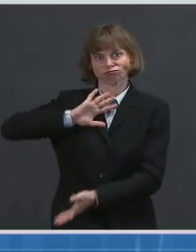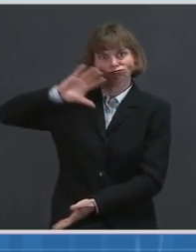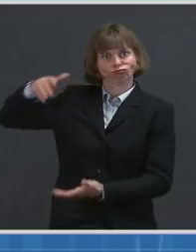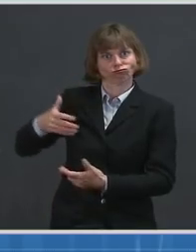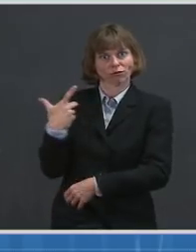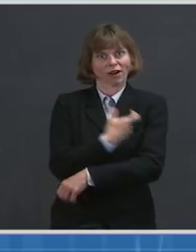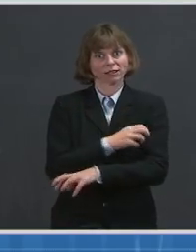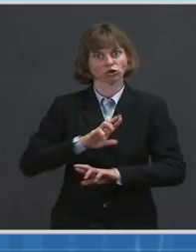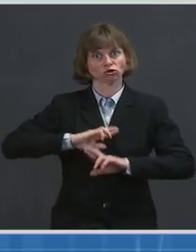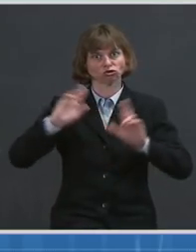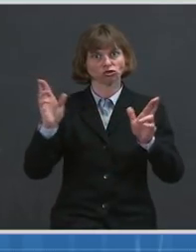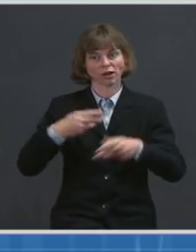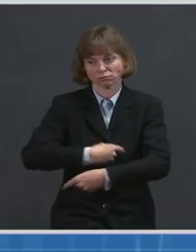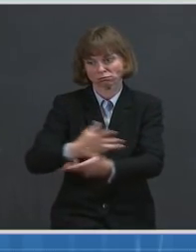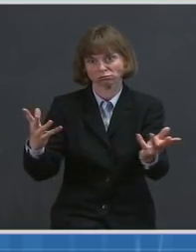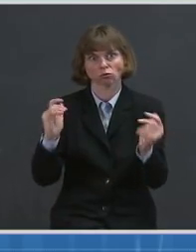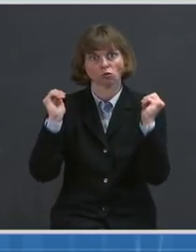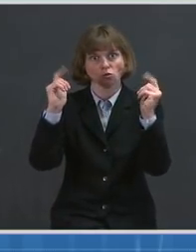in this country.